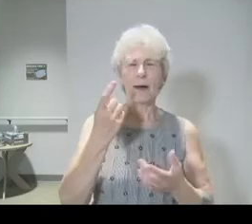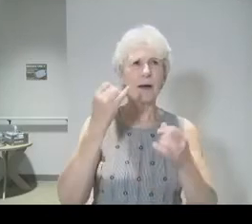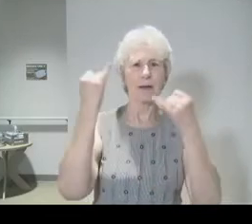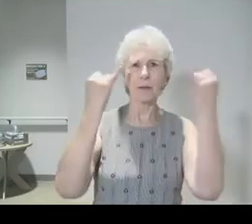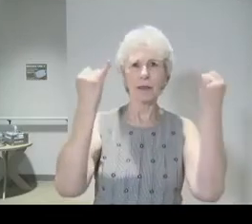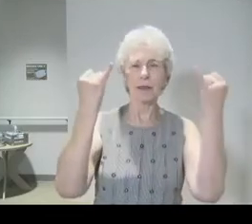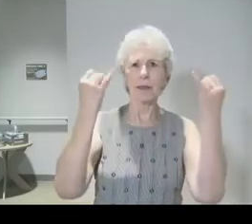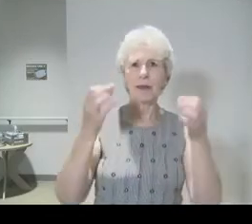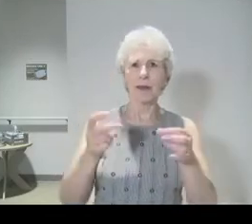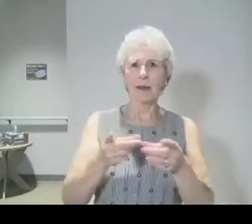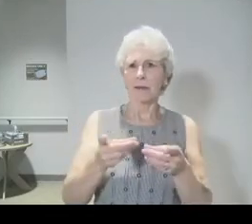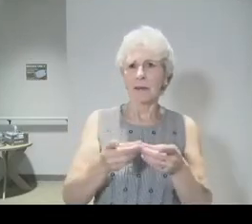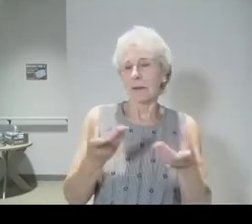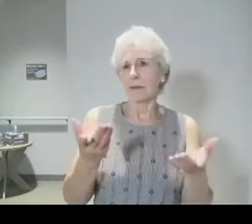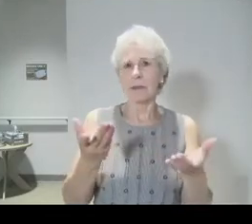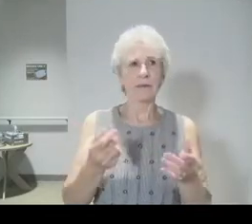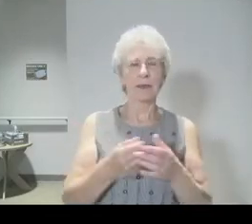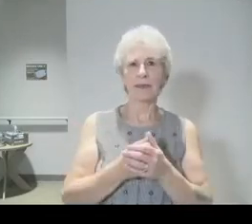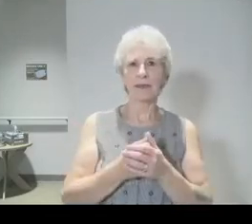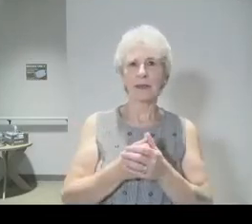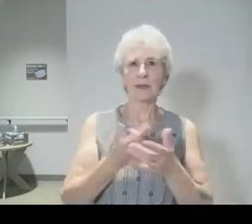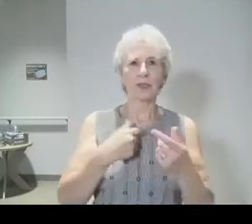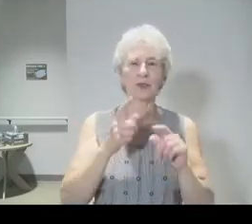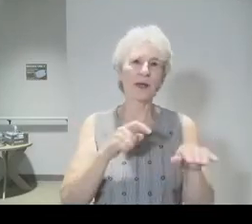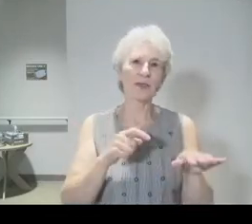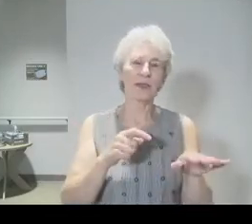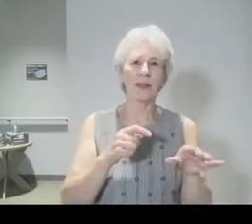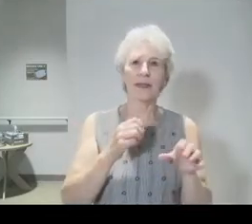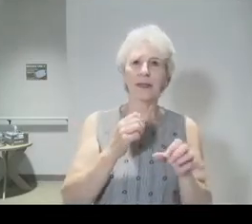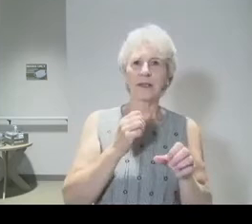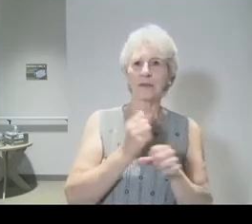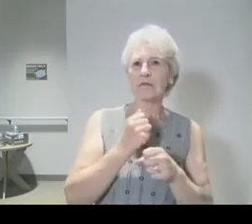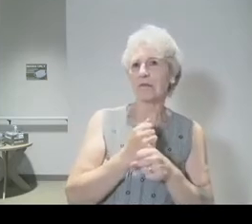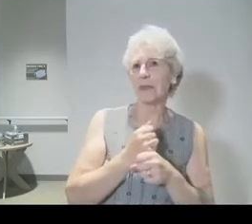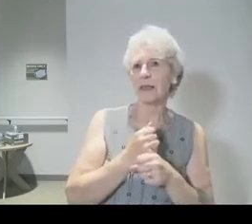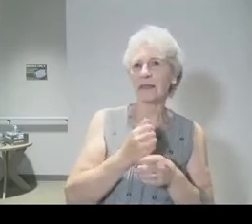of the Ephekamen. It just was kind of a, oh, we're just trying to entertain the kids so they don't get up and run around.